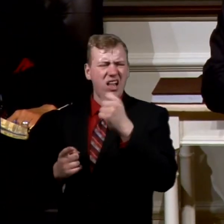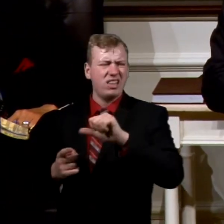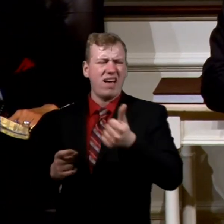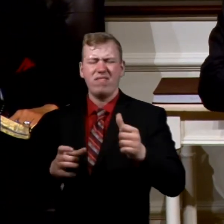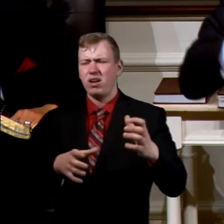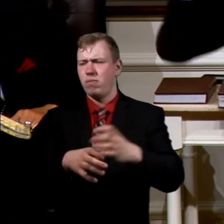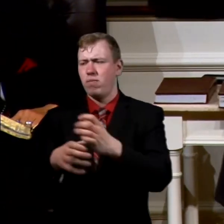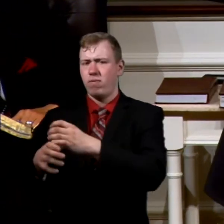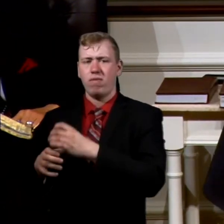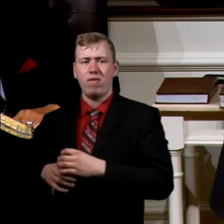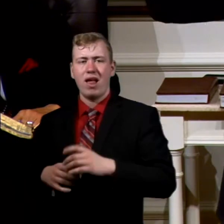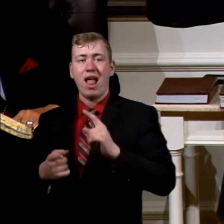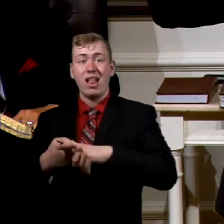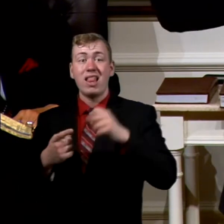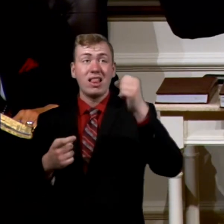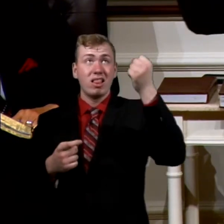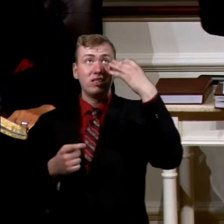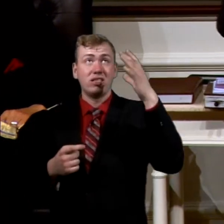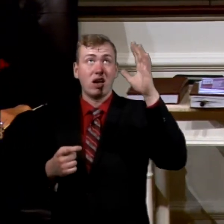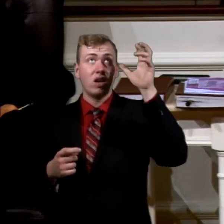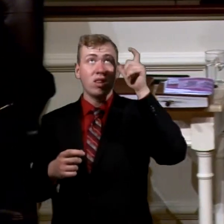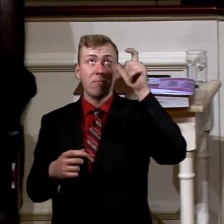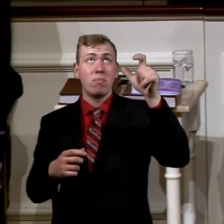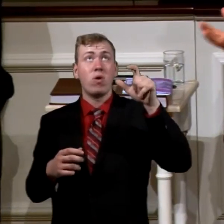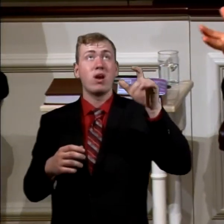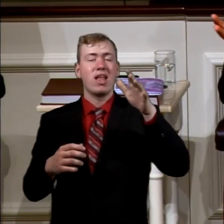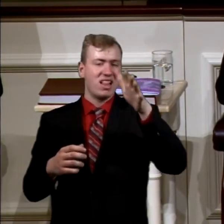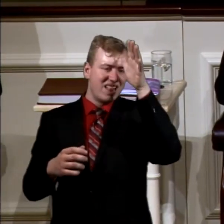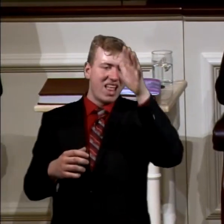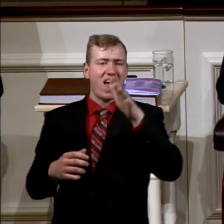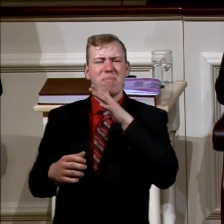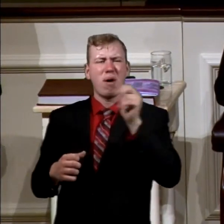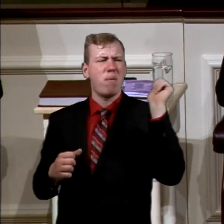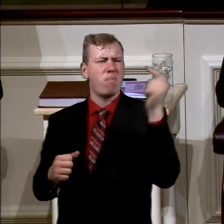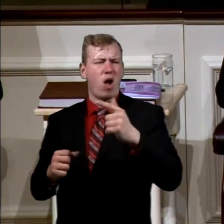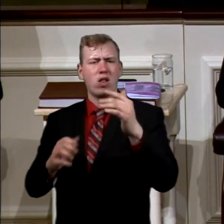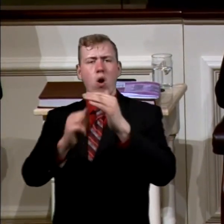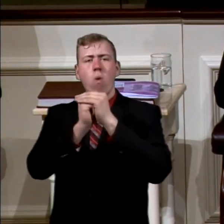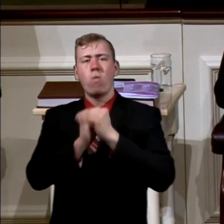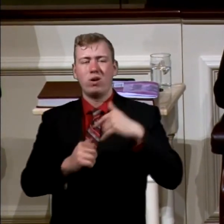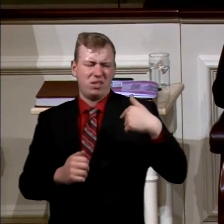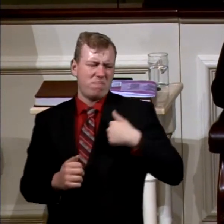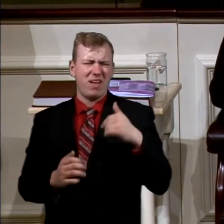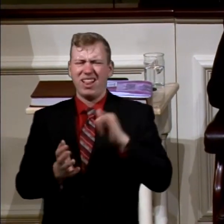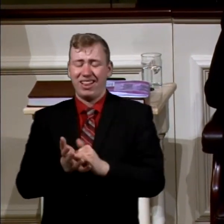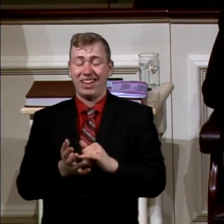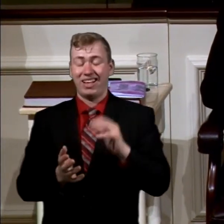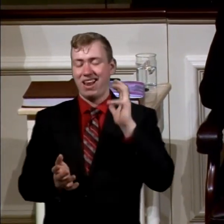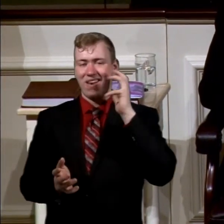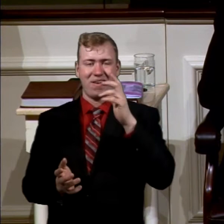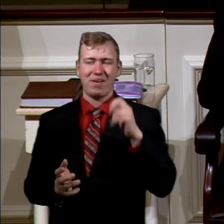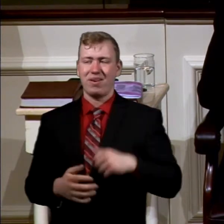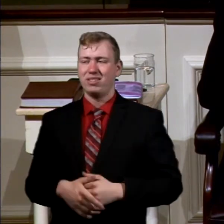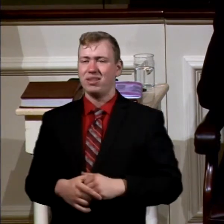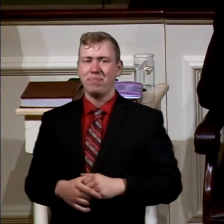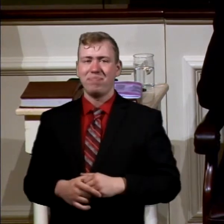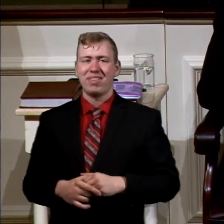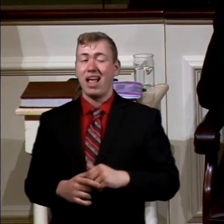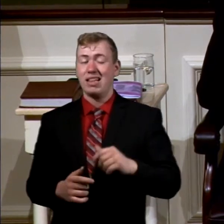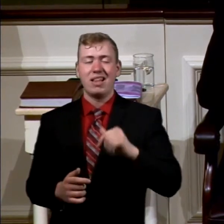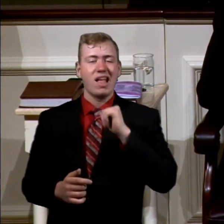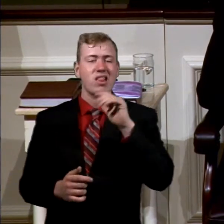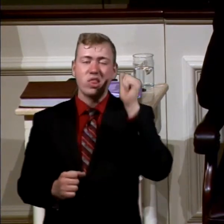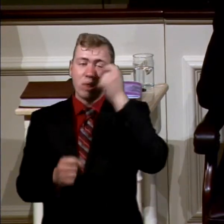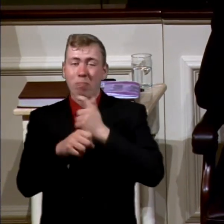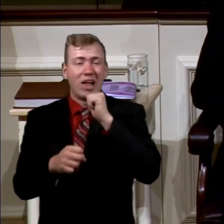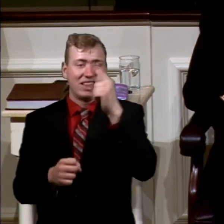crazy? And then the sun, the moon, dad, and mom, all of them worship me. Isn't that fun? They didn't think it was that fun.